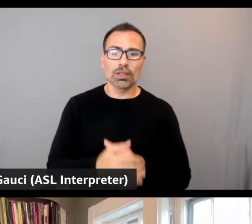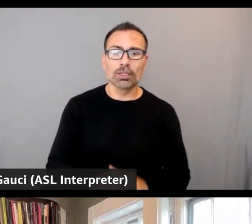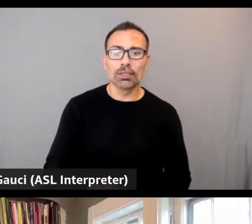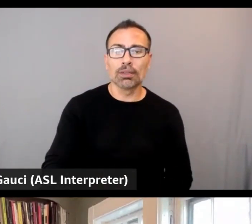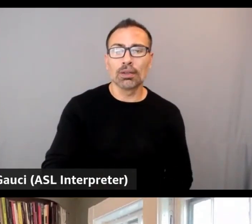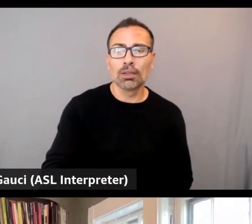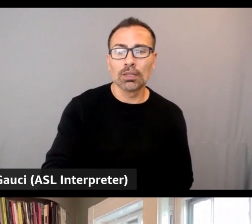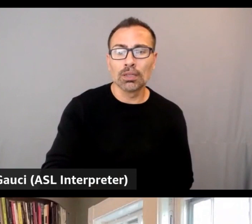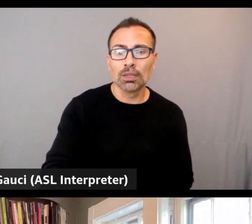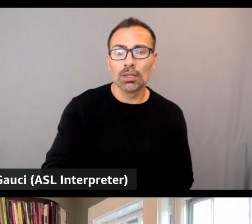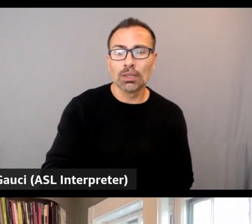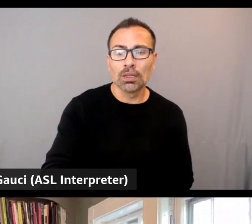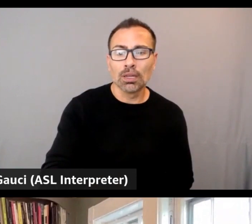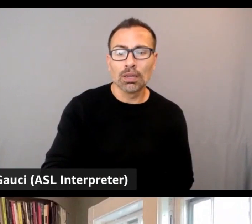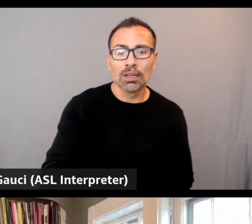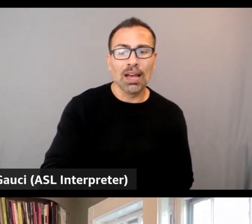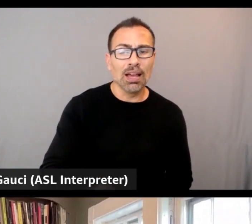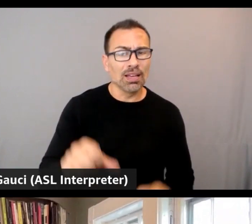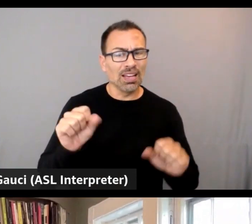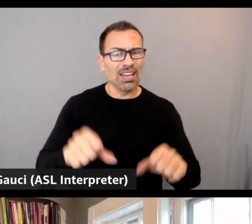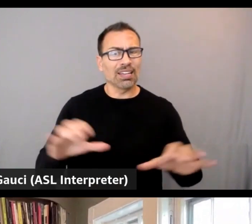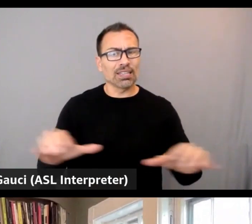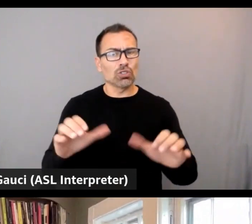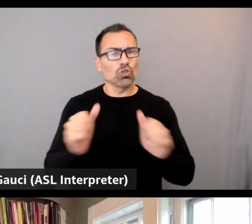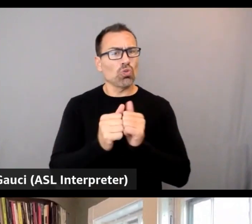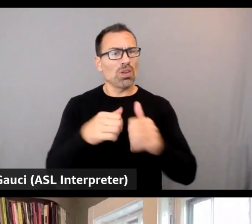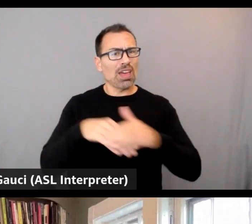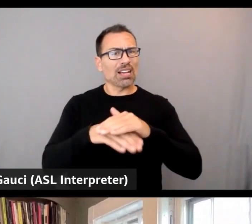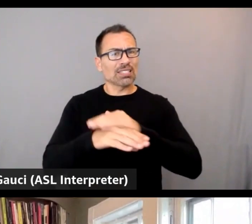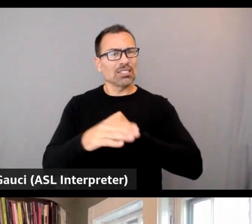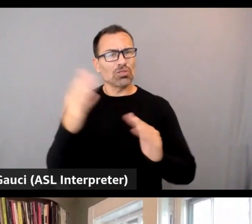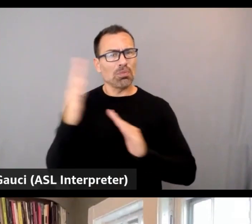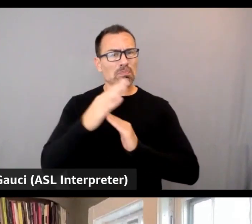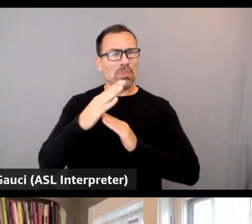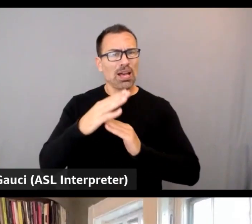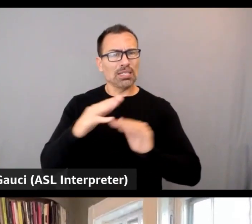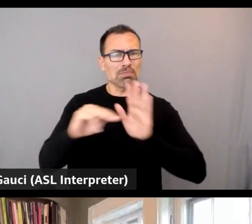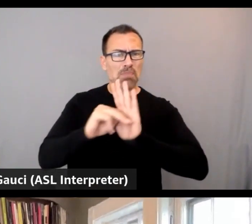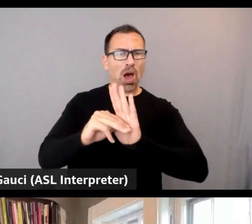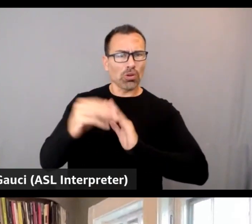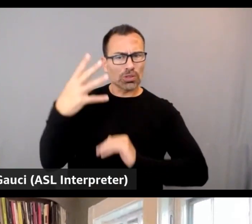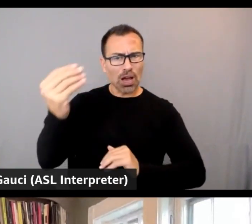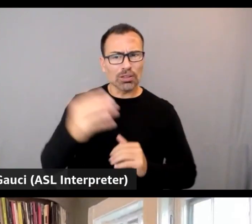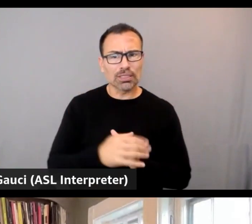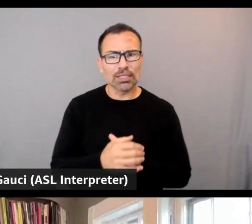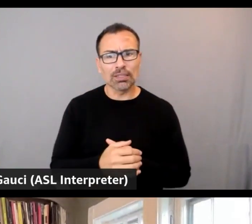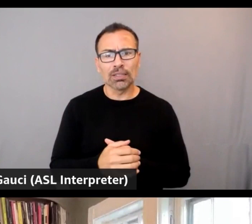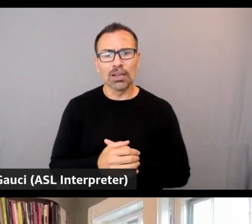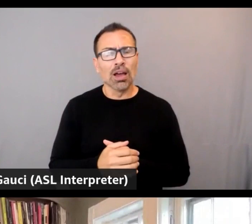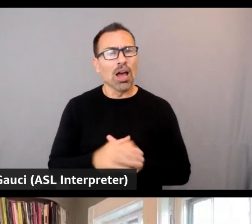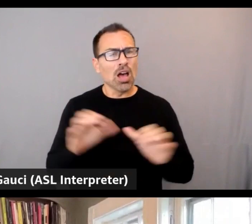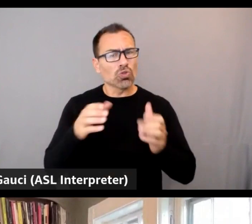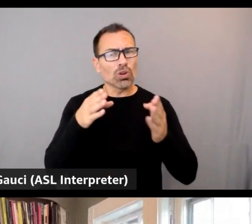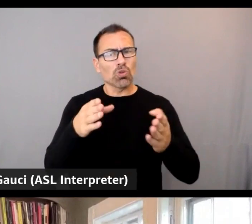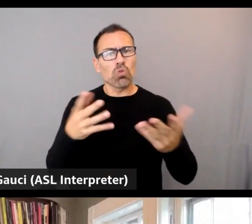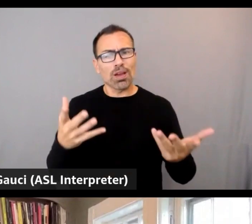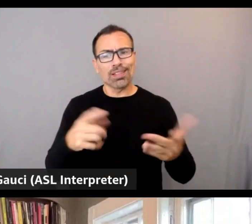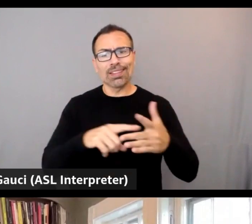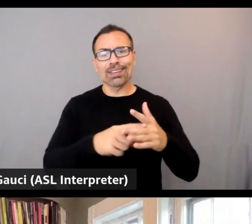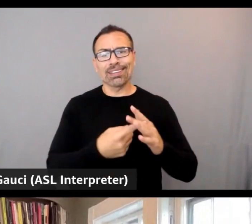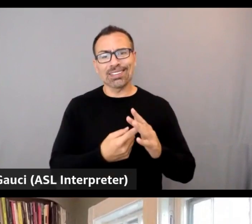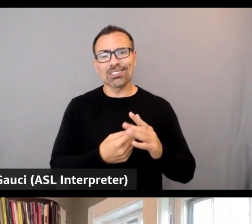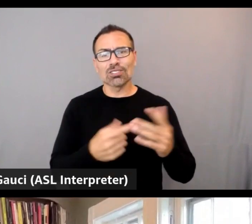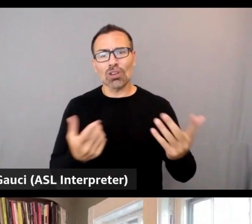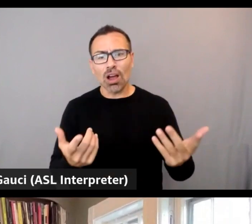it with access to the best possible models that are out there and to do it really in a way that gets them started with very little